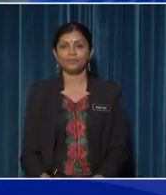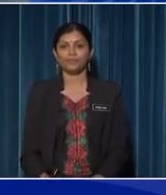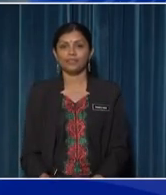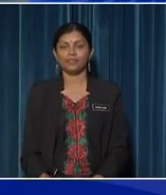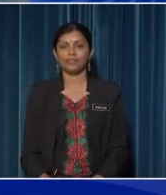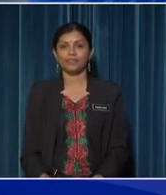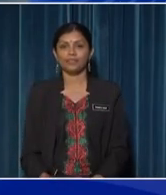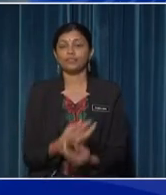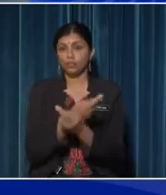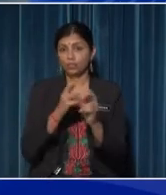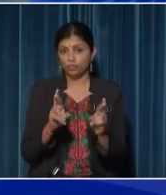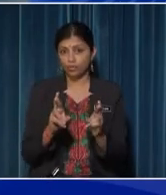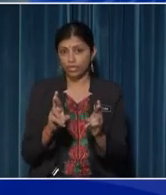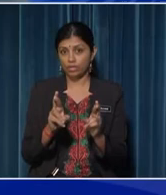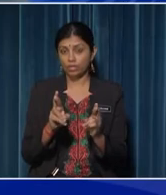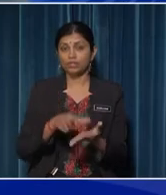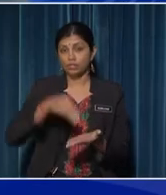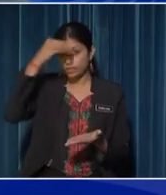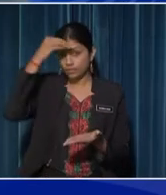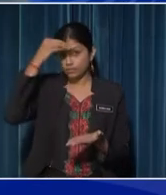Are you ready to start learning today?